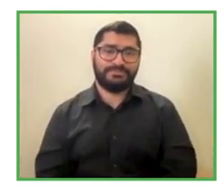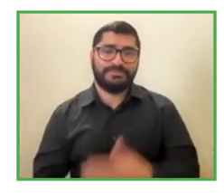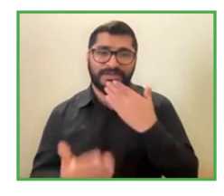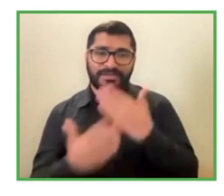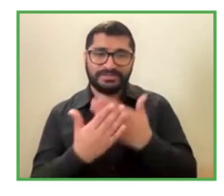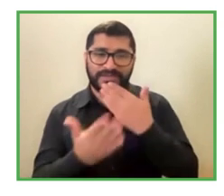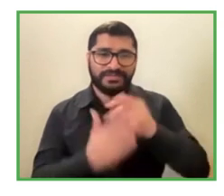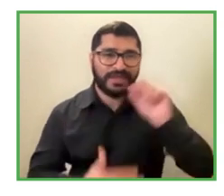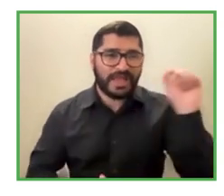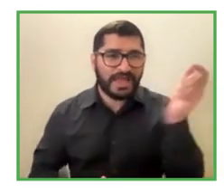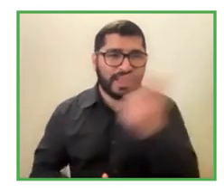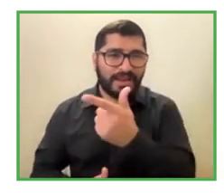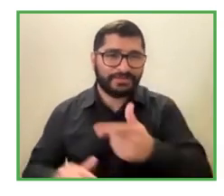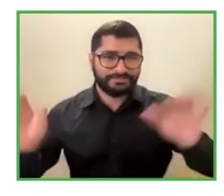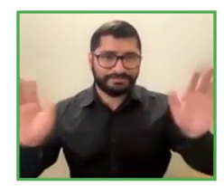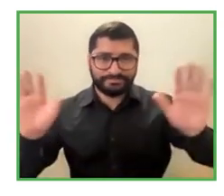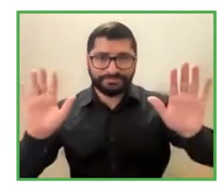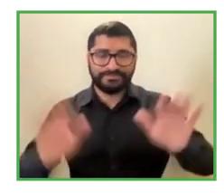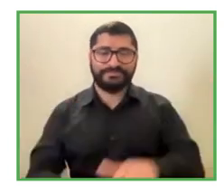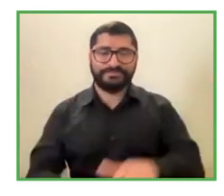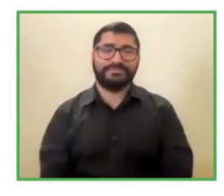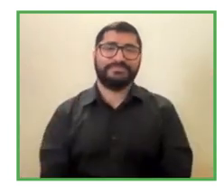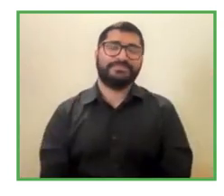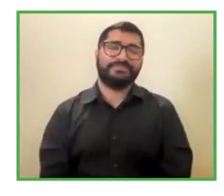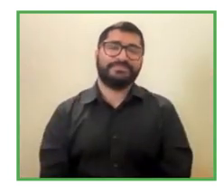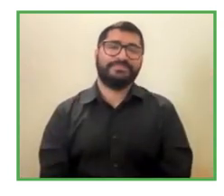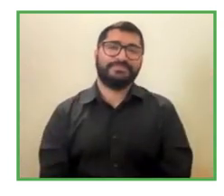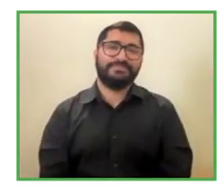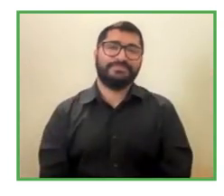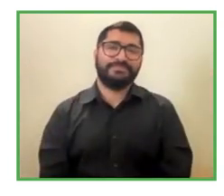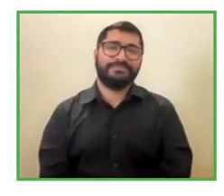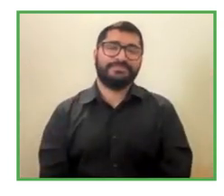-bye. Bye-bye. You